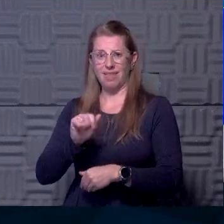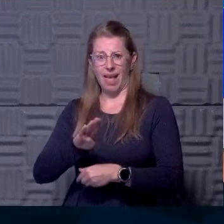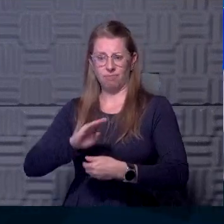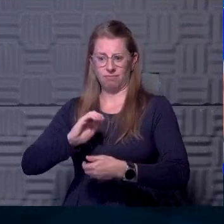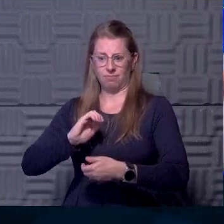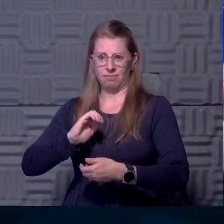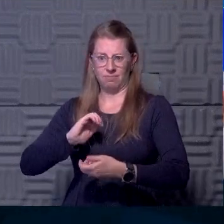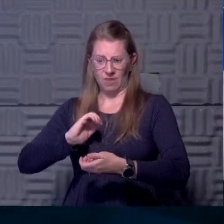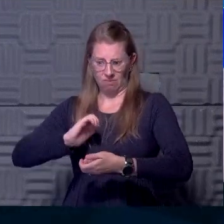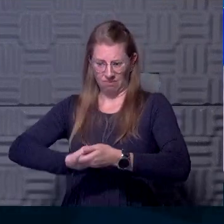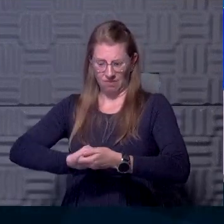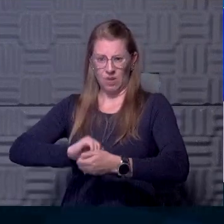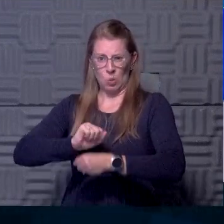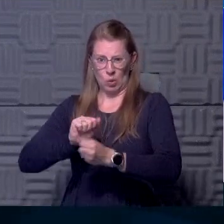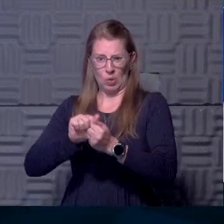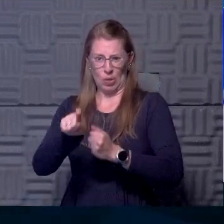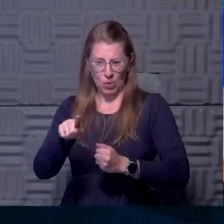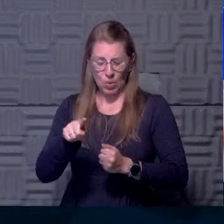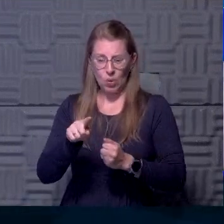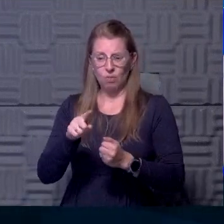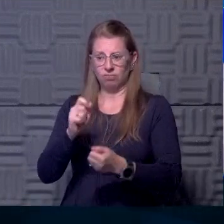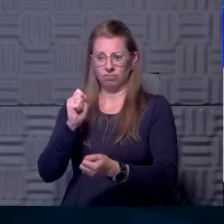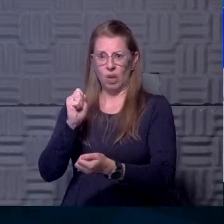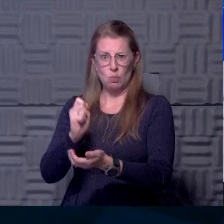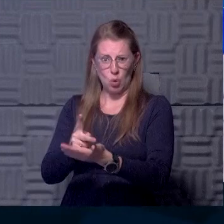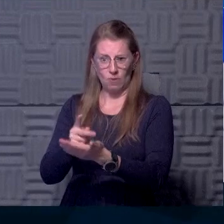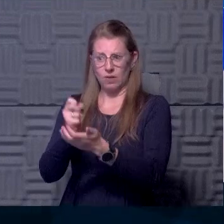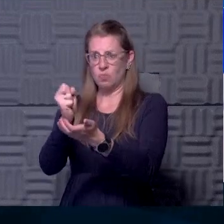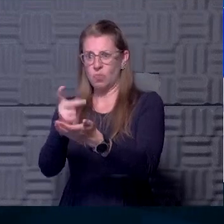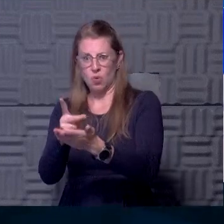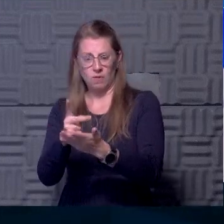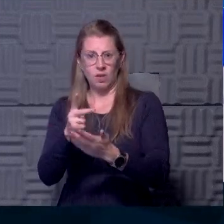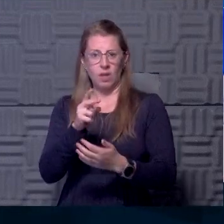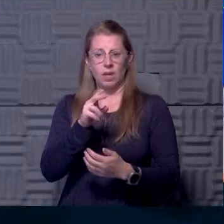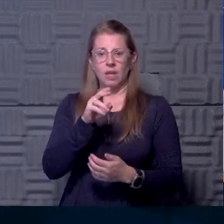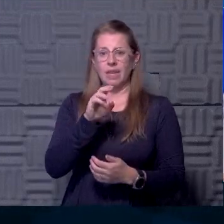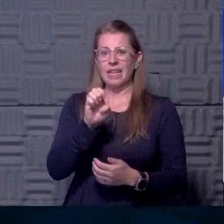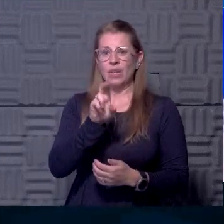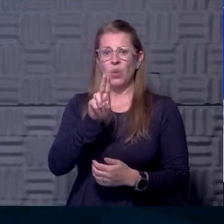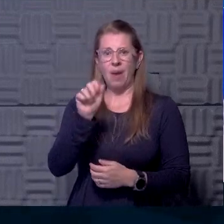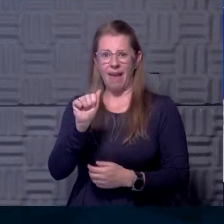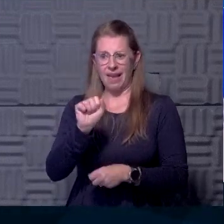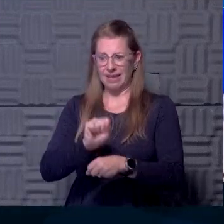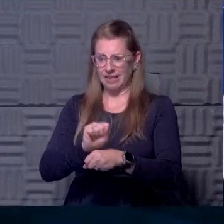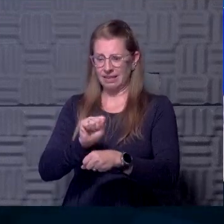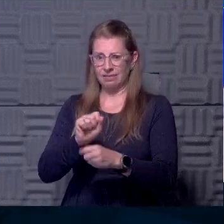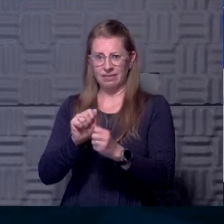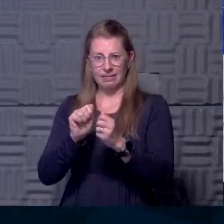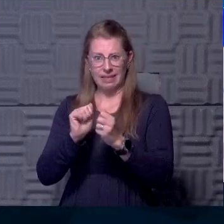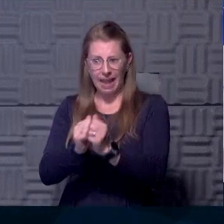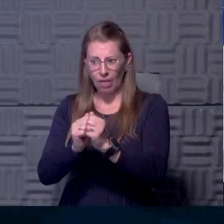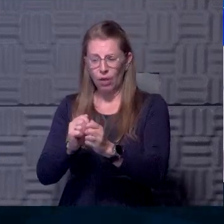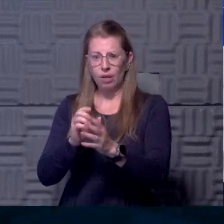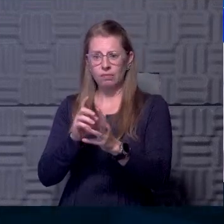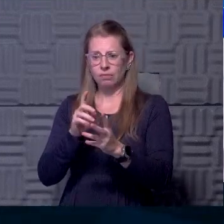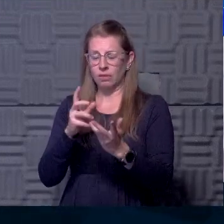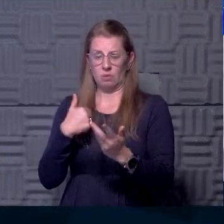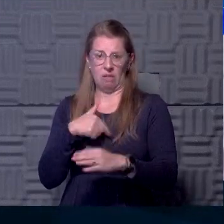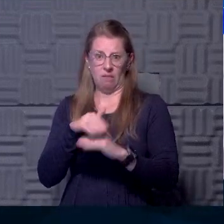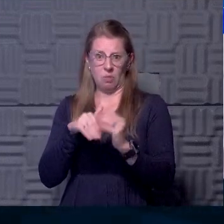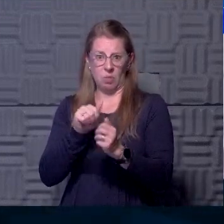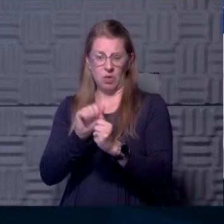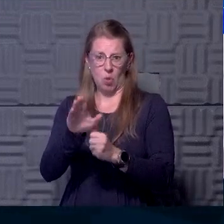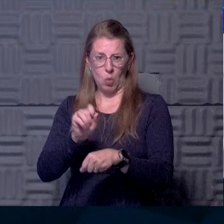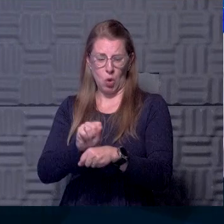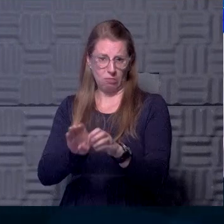closely, I think, to help make sure we felt good about it, help to work on the EUA together. So I think we're all really comfortable with the work that you guys are doing. We feel like